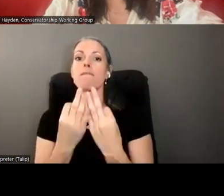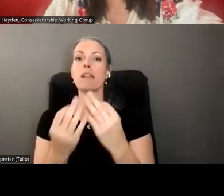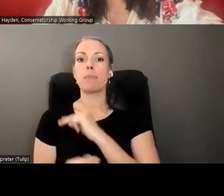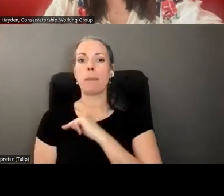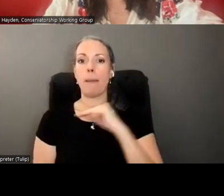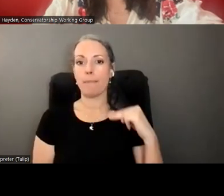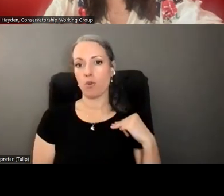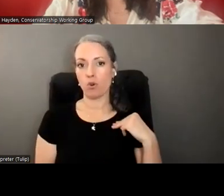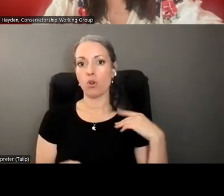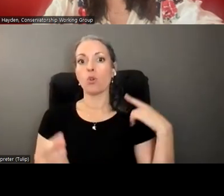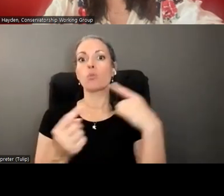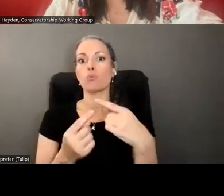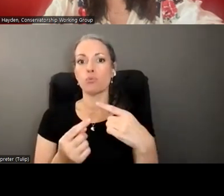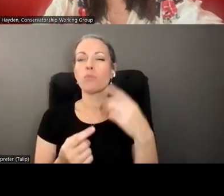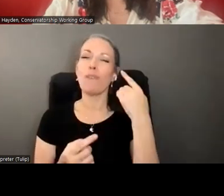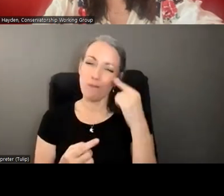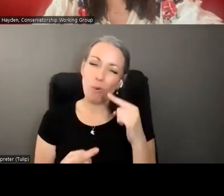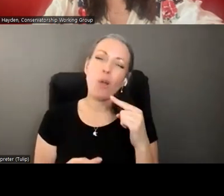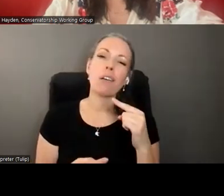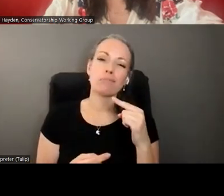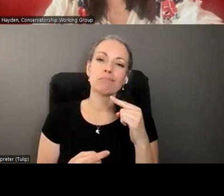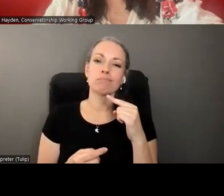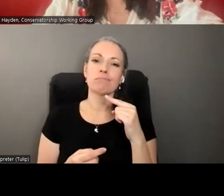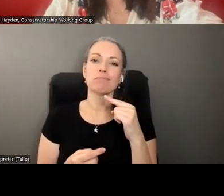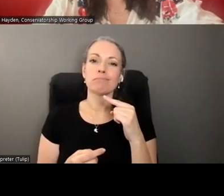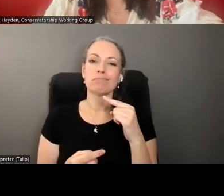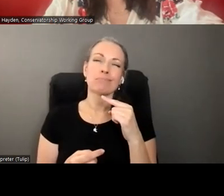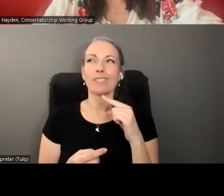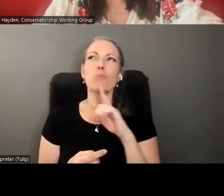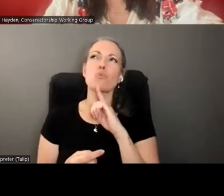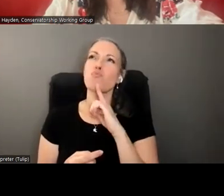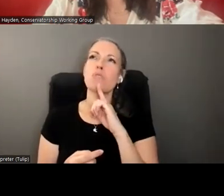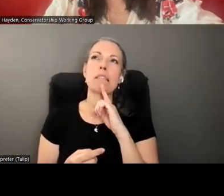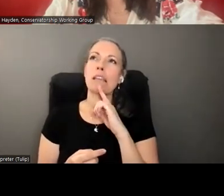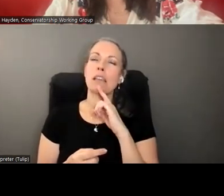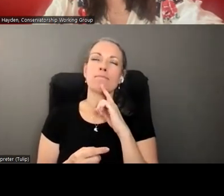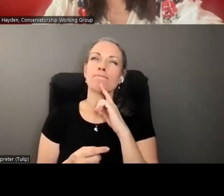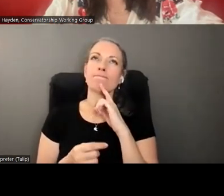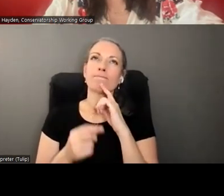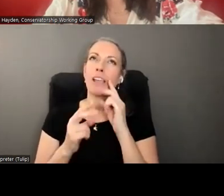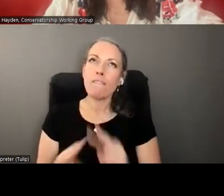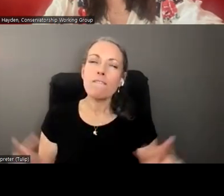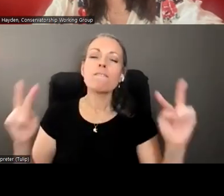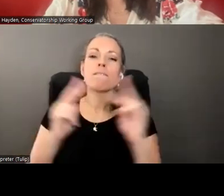for a very, you know, it was a very difficult case that